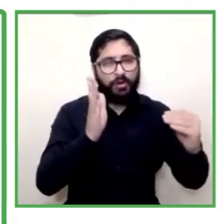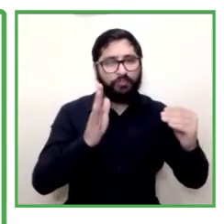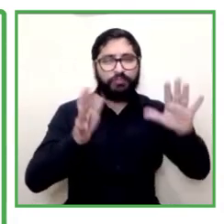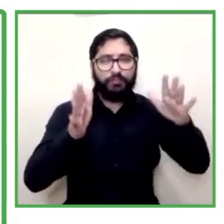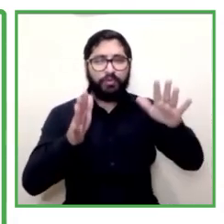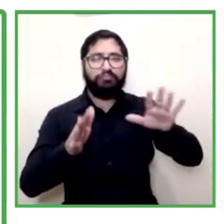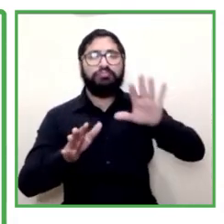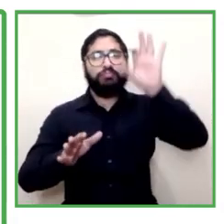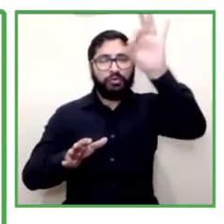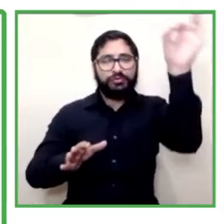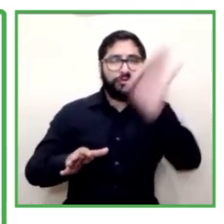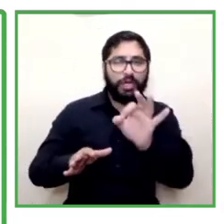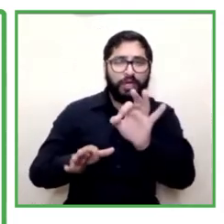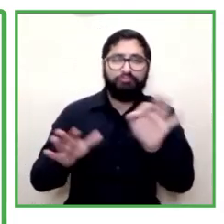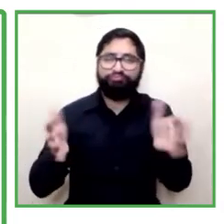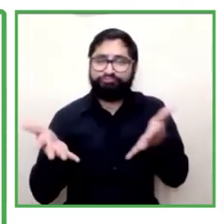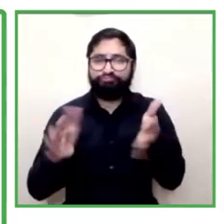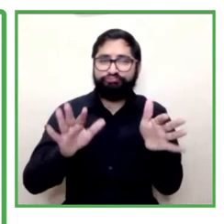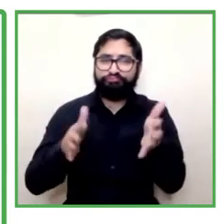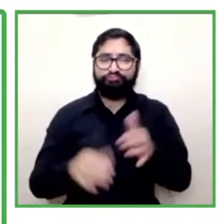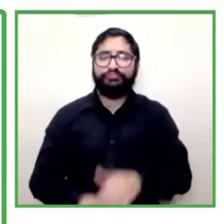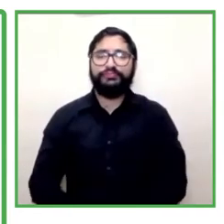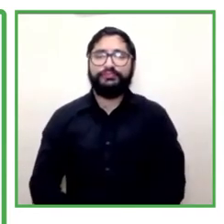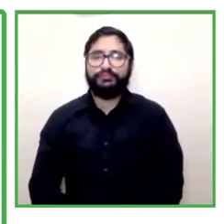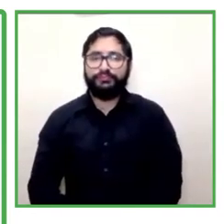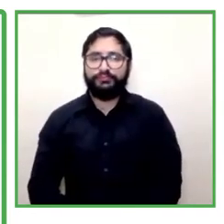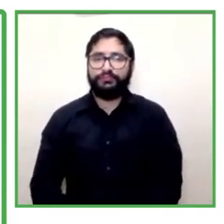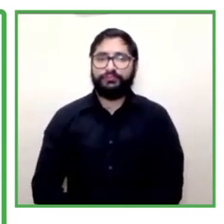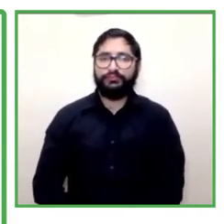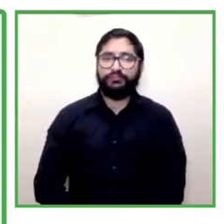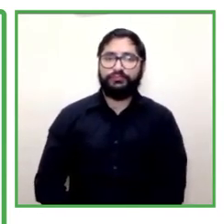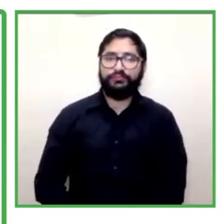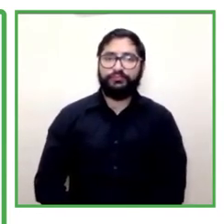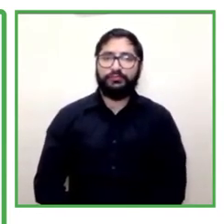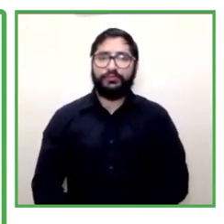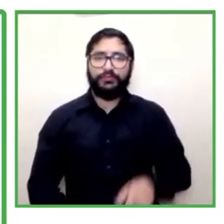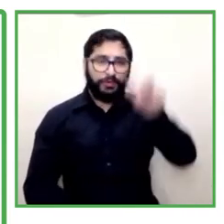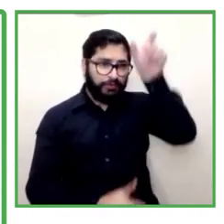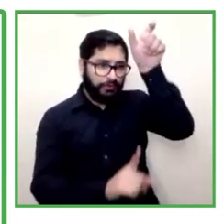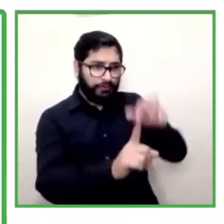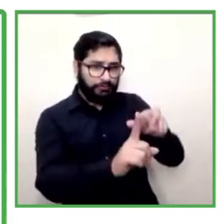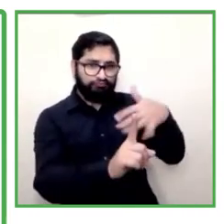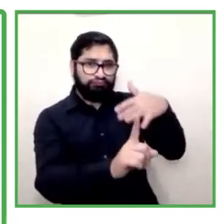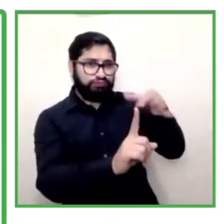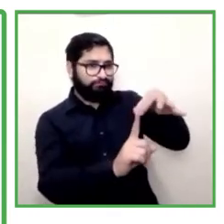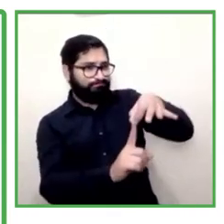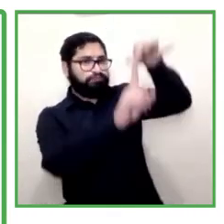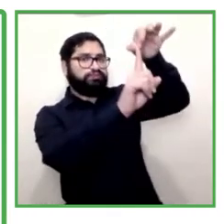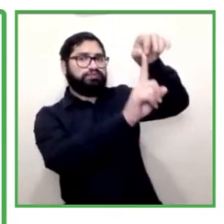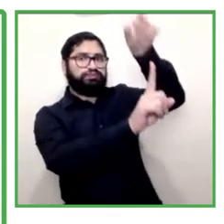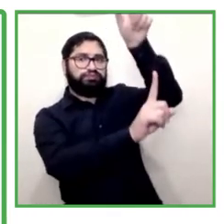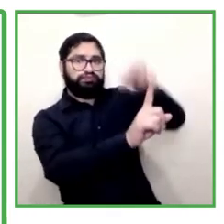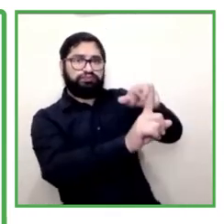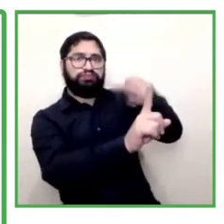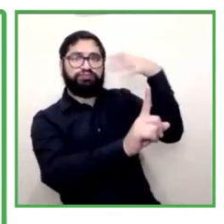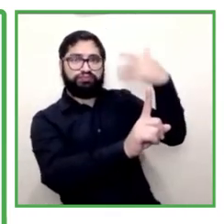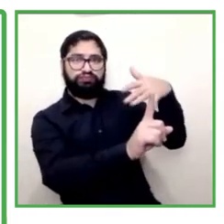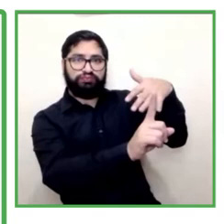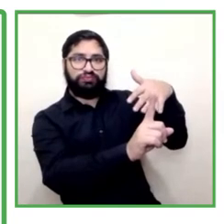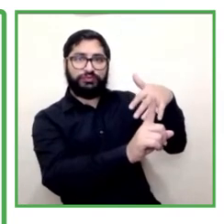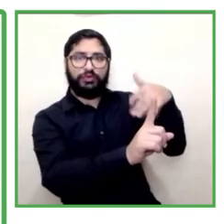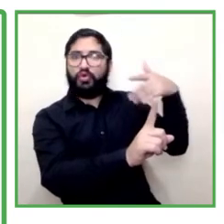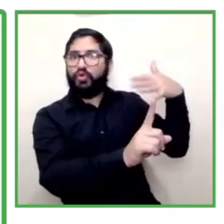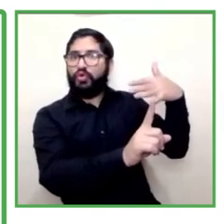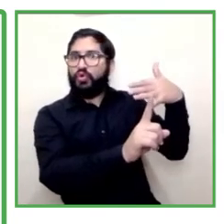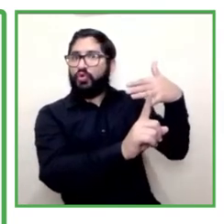with a model of preference percentage so by group or by specialty there's a percentage